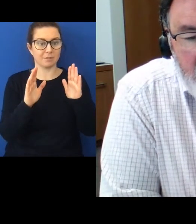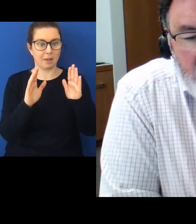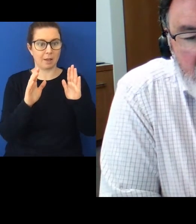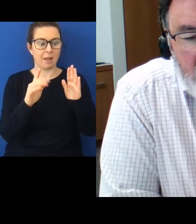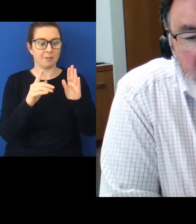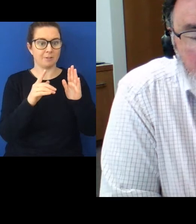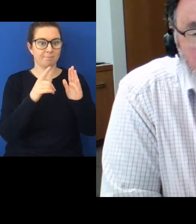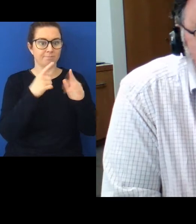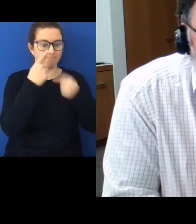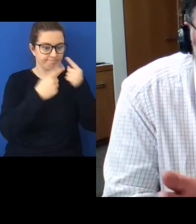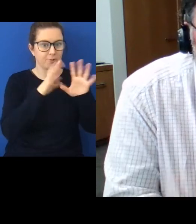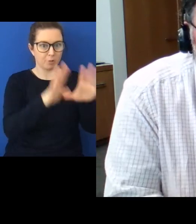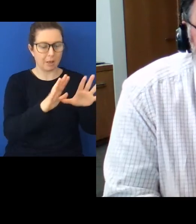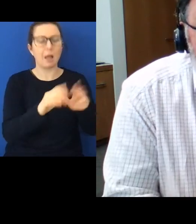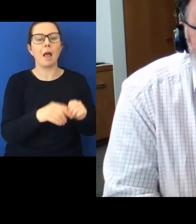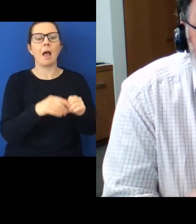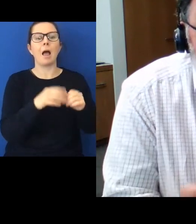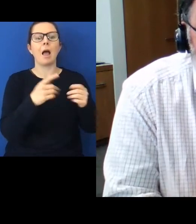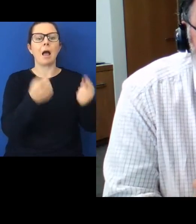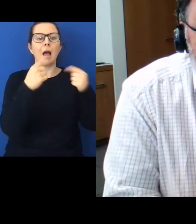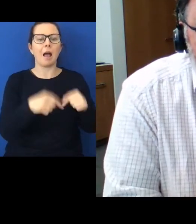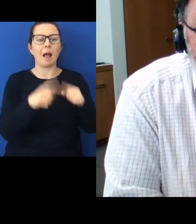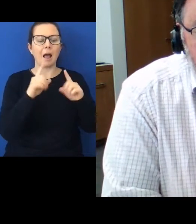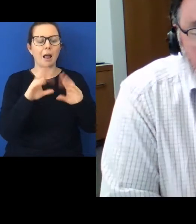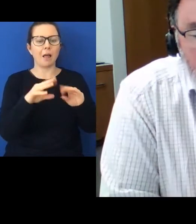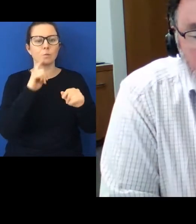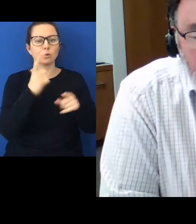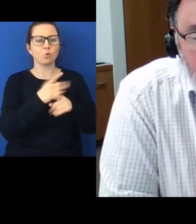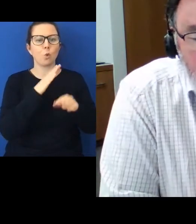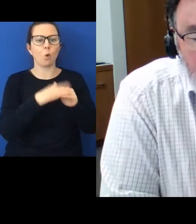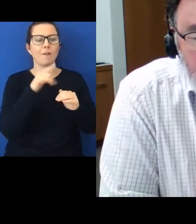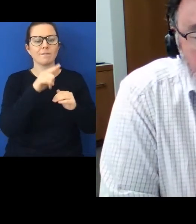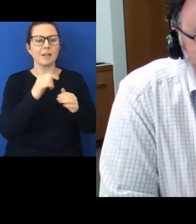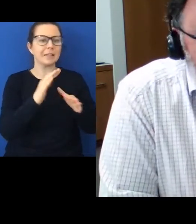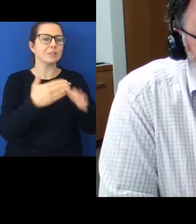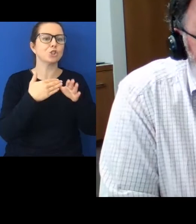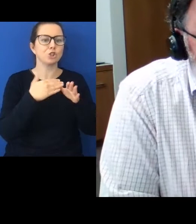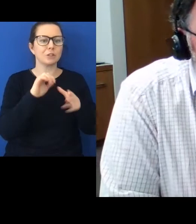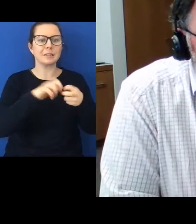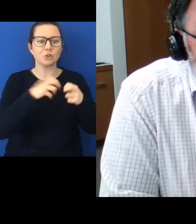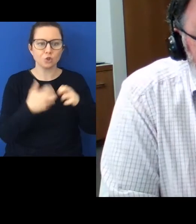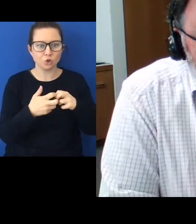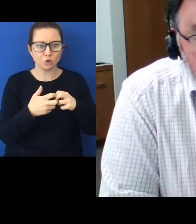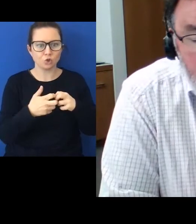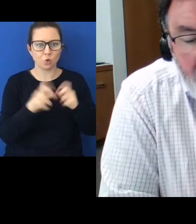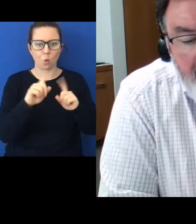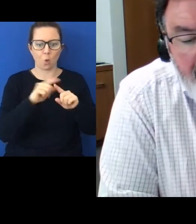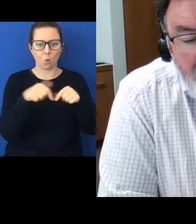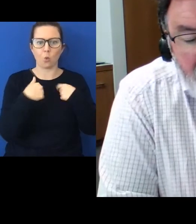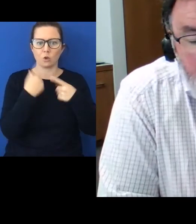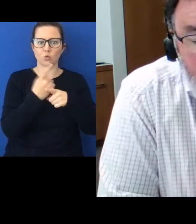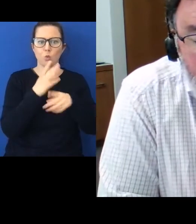which tends to provide the framework around which Indigenous issues are discussed in this country.